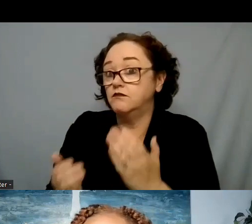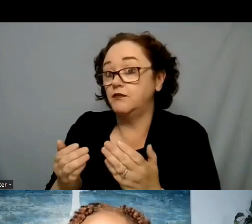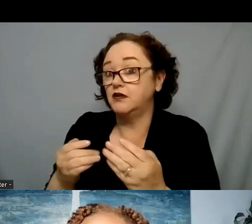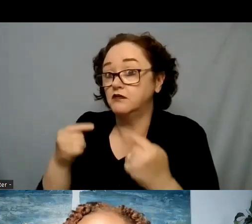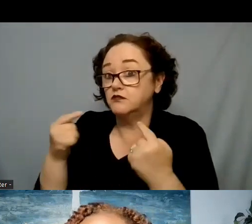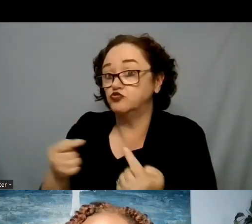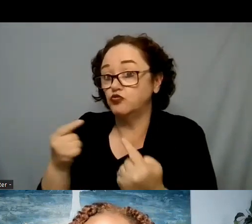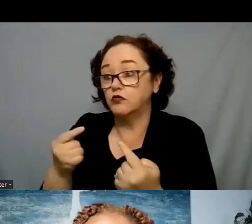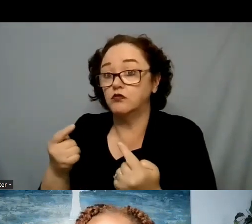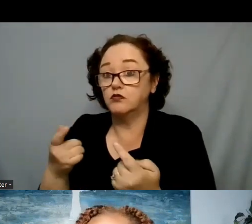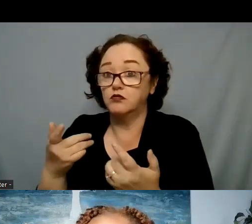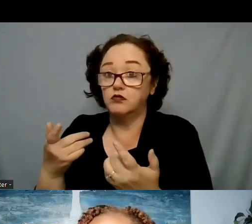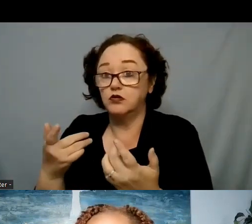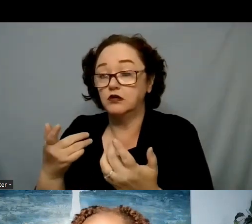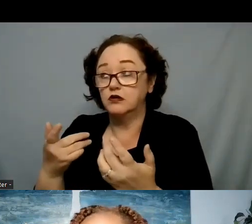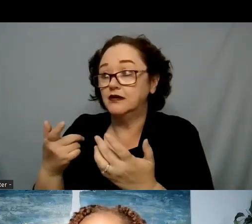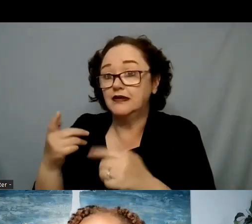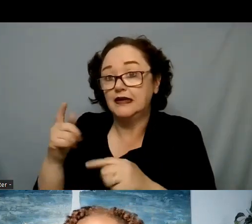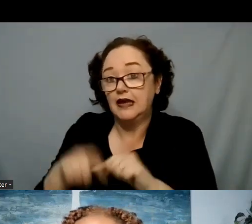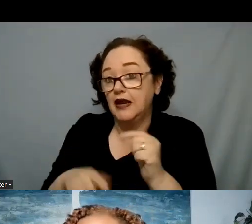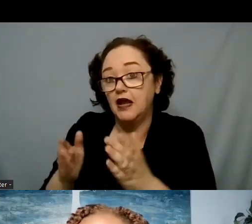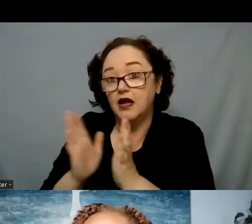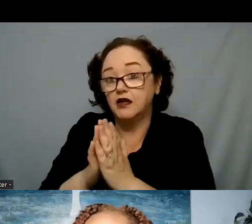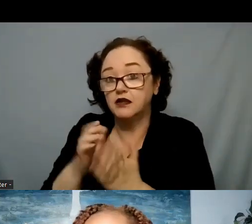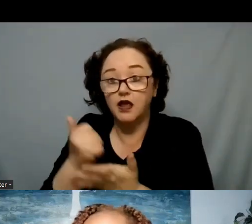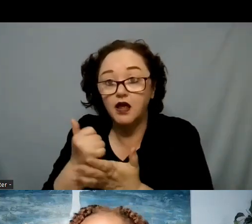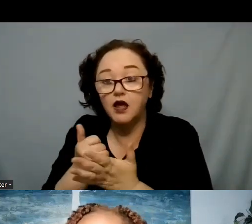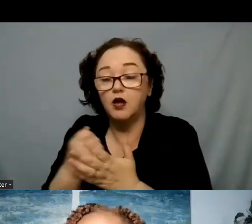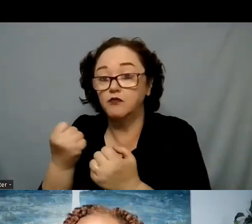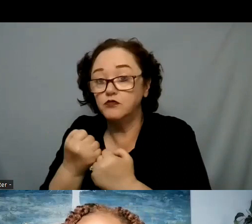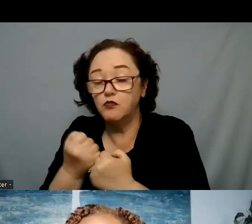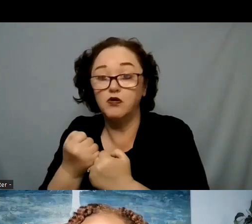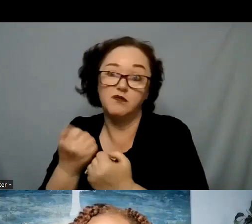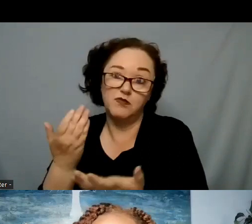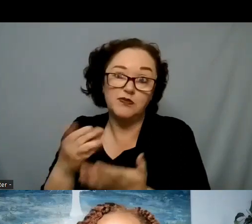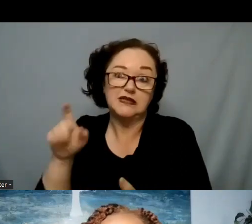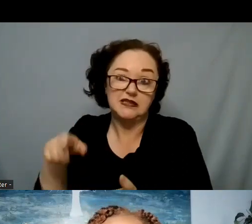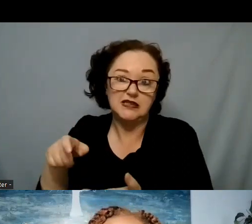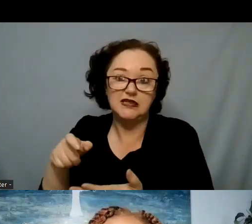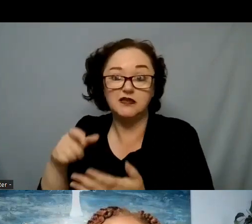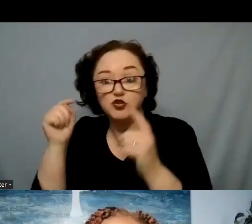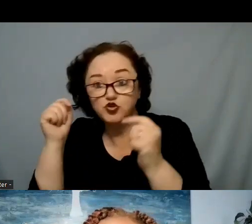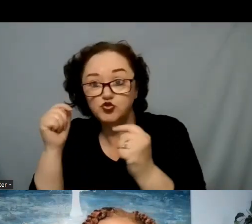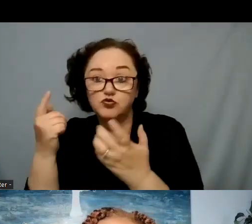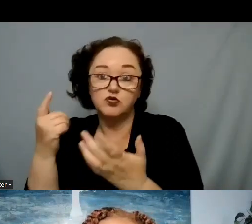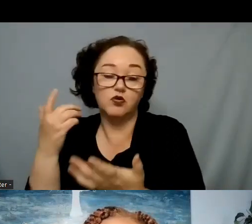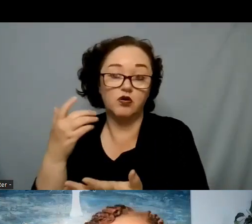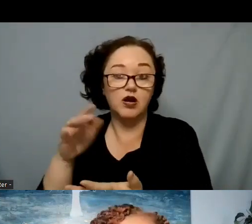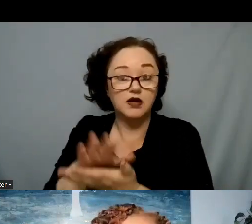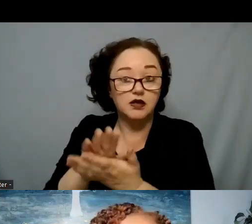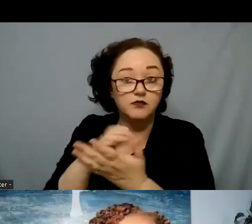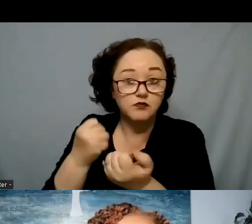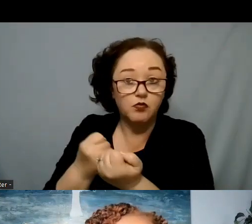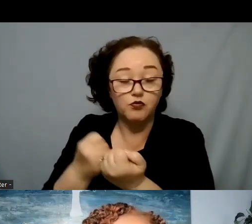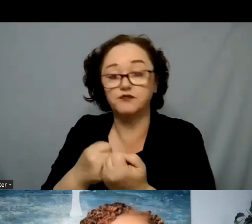to ask for help and support and they might need some academic support or some tutoring let's head to the next one